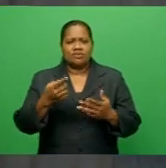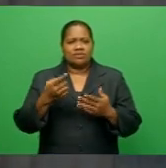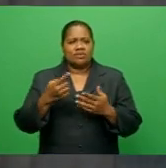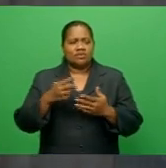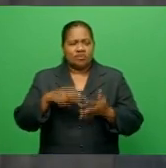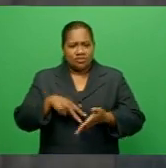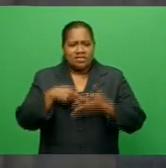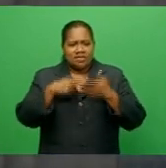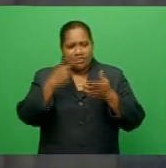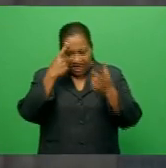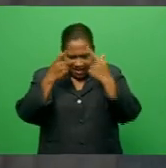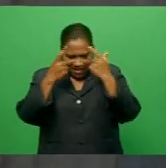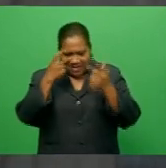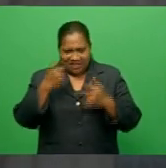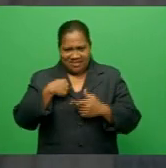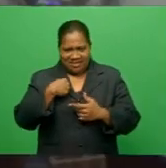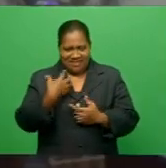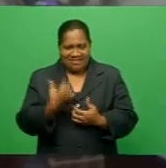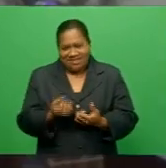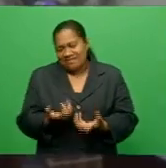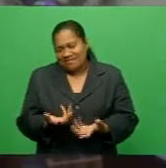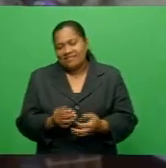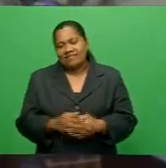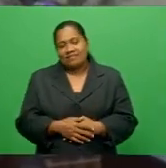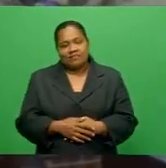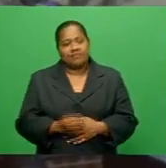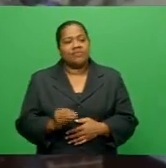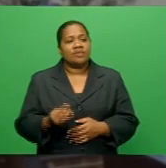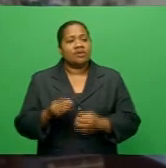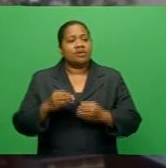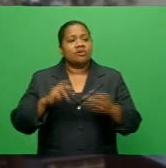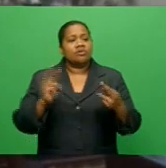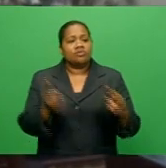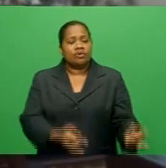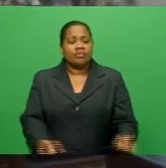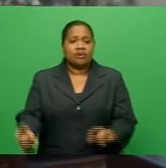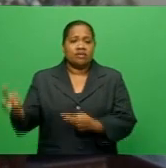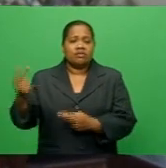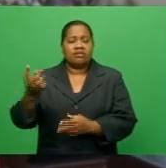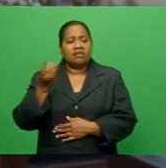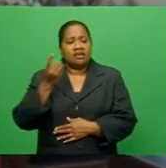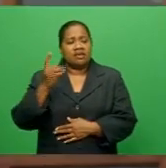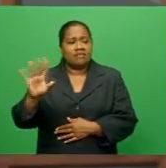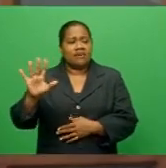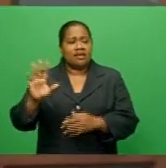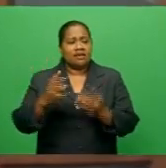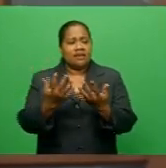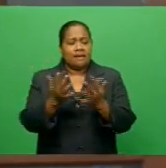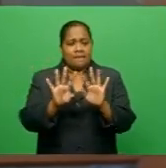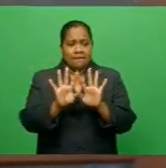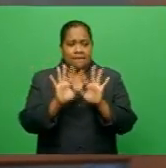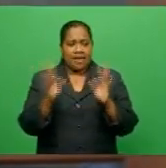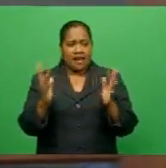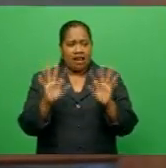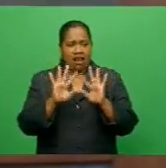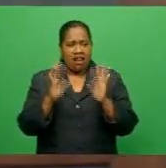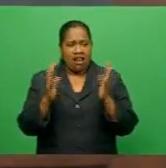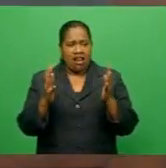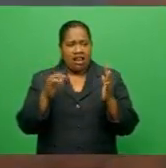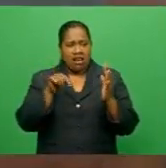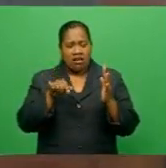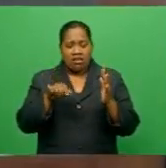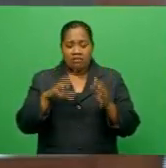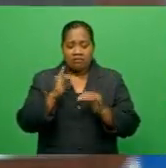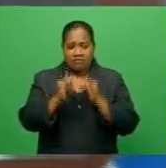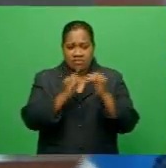Management Board spent most of the day deliberating over the recommendations of an independent panel which interviewed applicants for the two